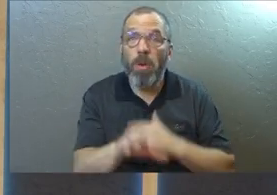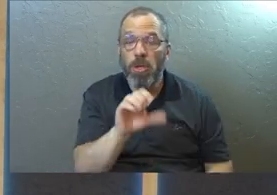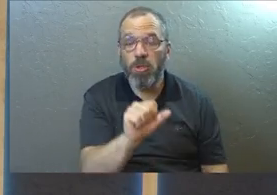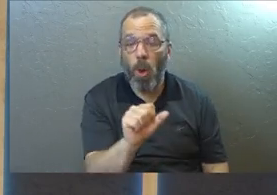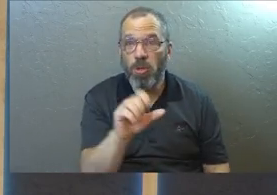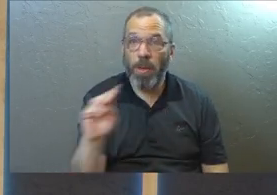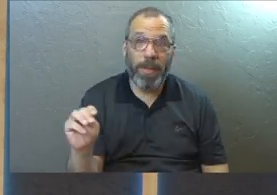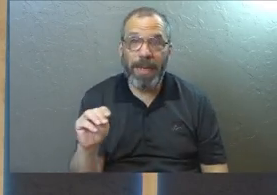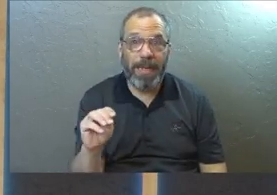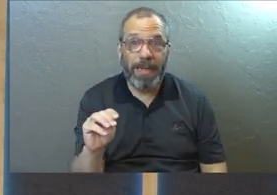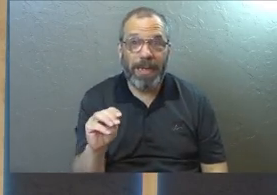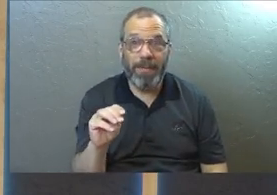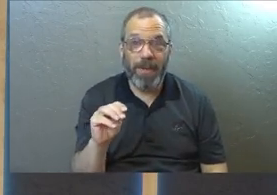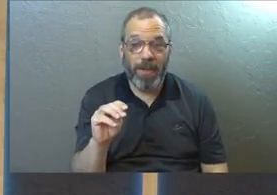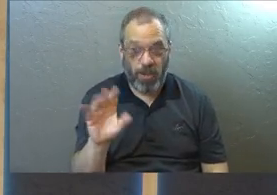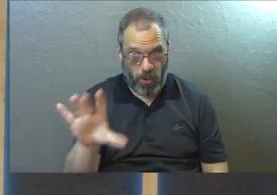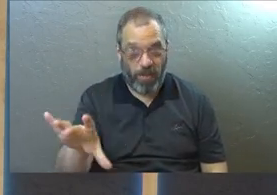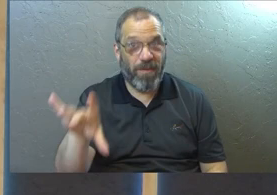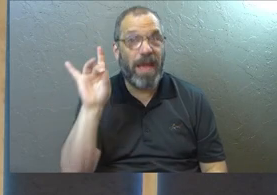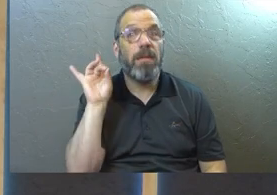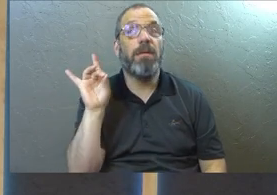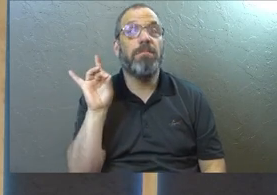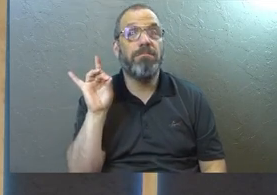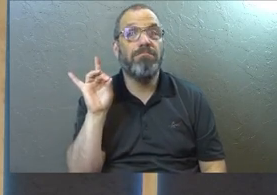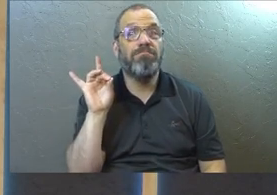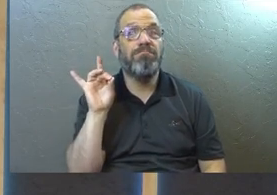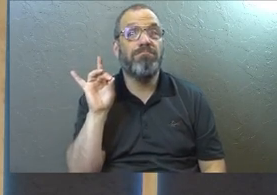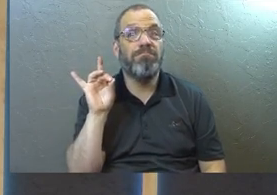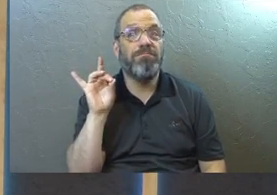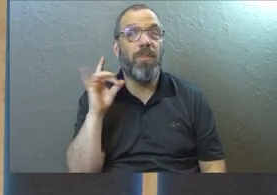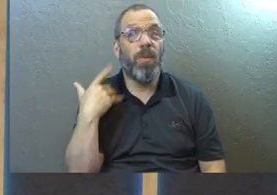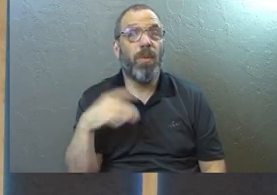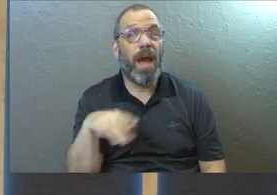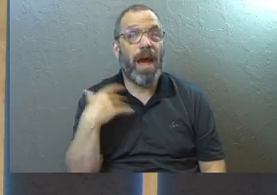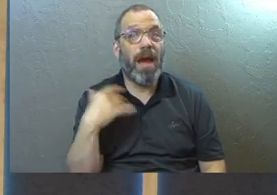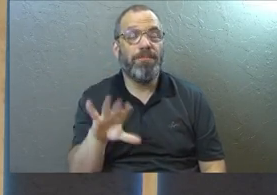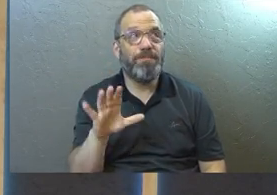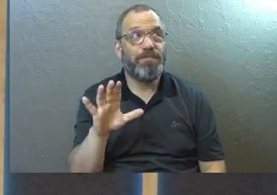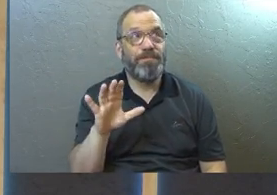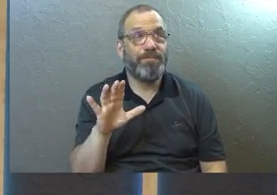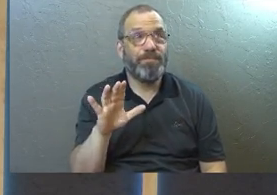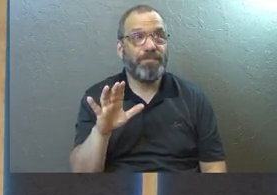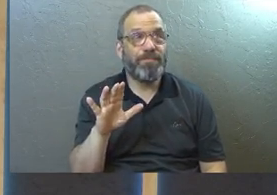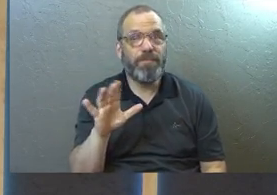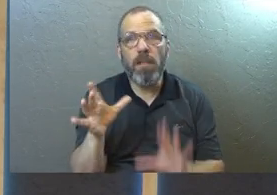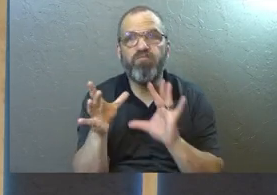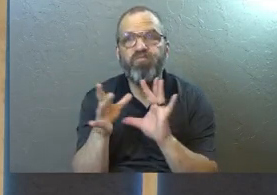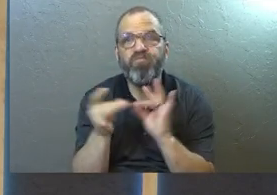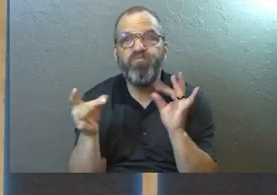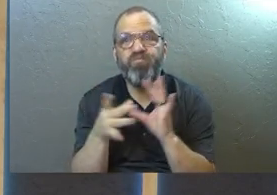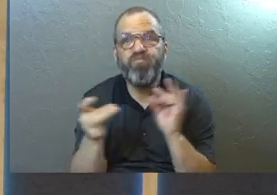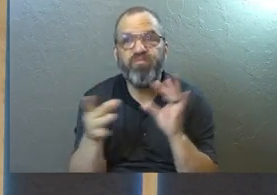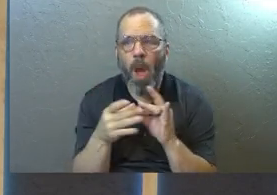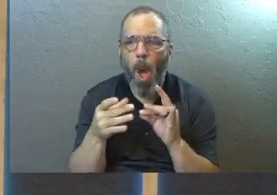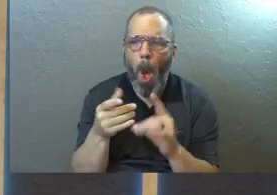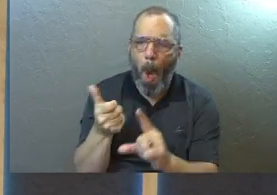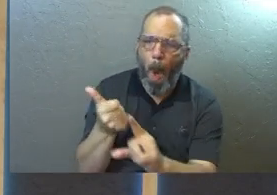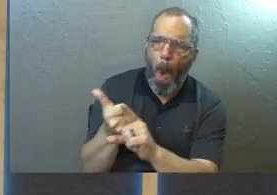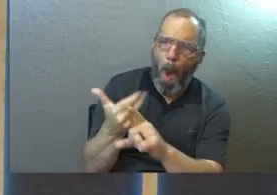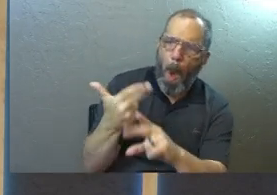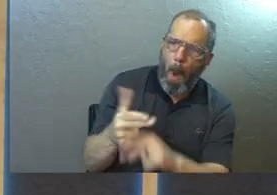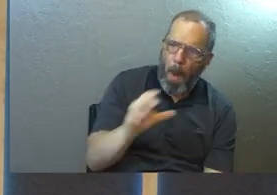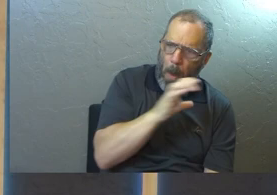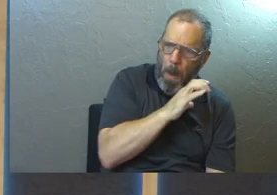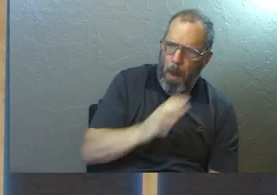media? It doesn't take long to see it. There are some things that are being said by people who call themselves